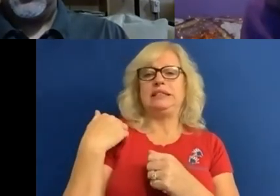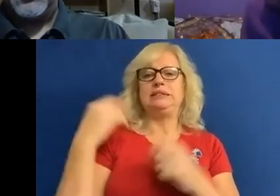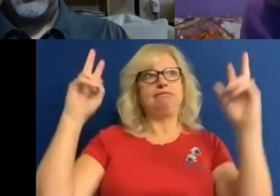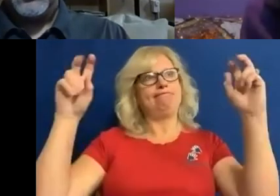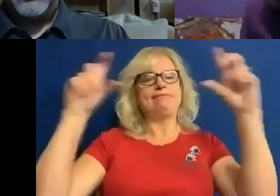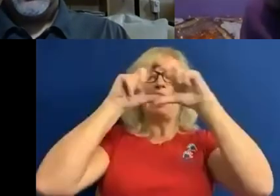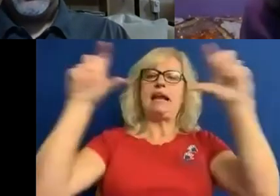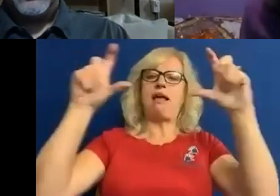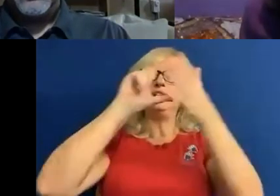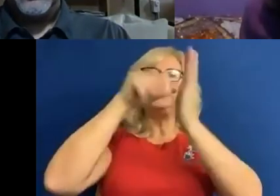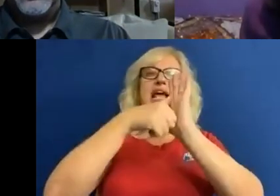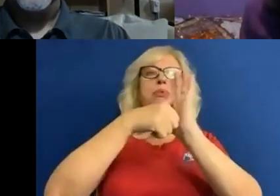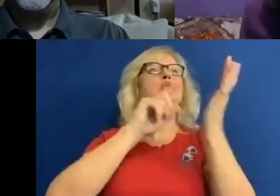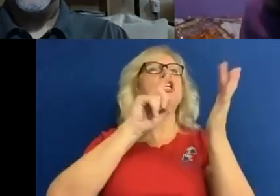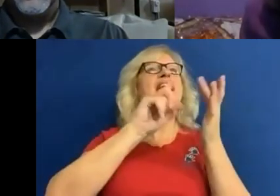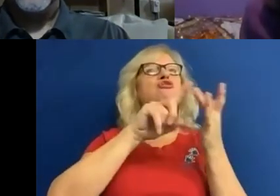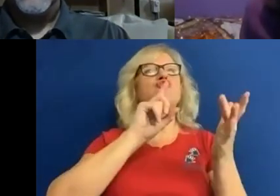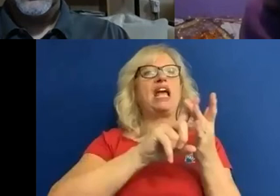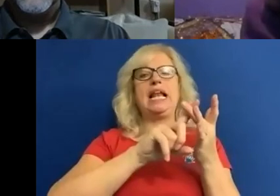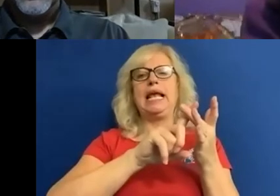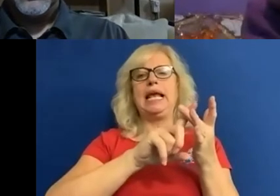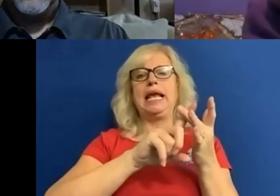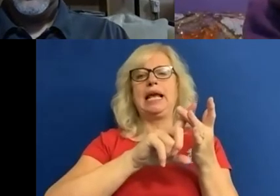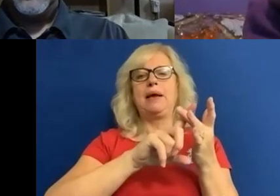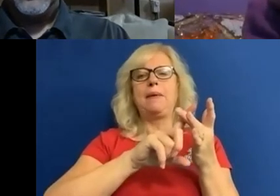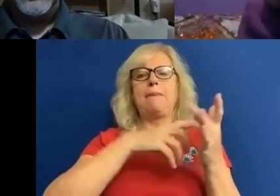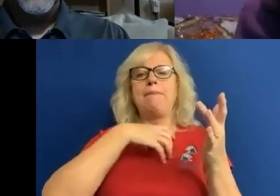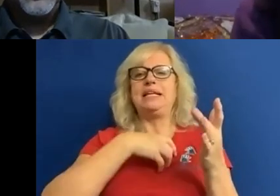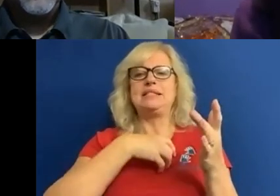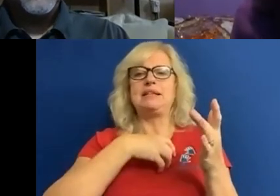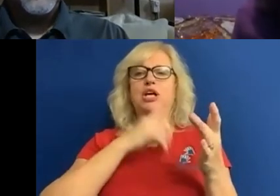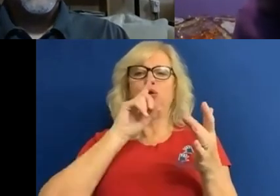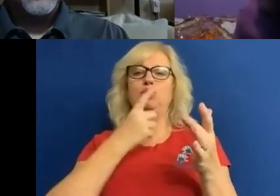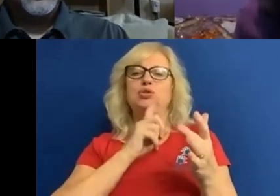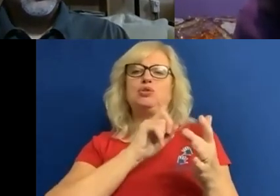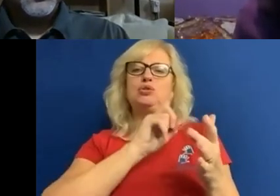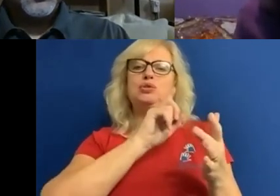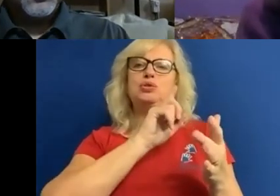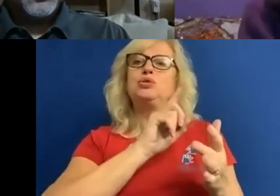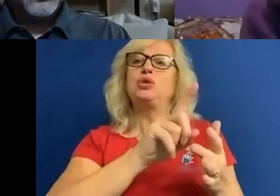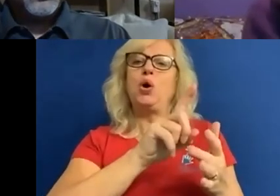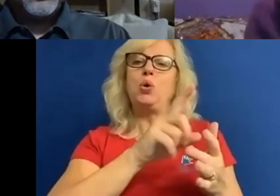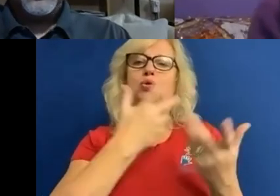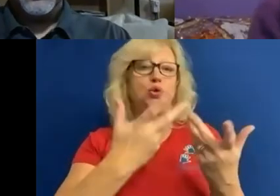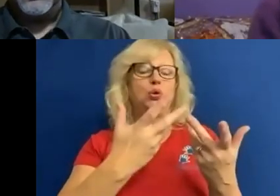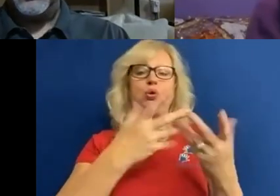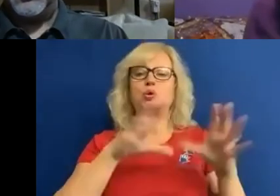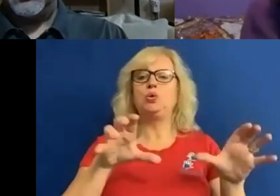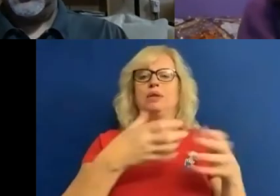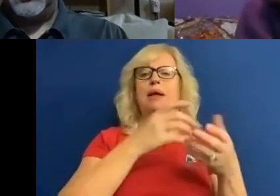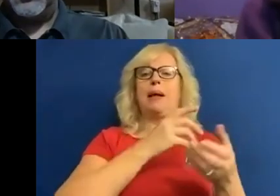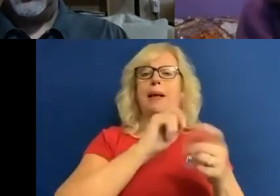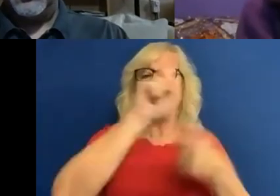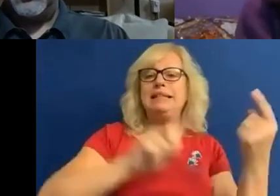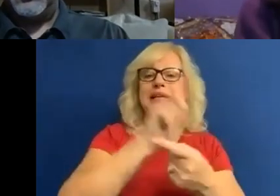the disabled Israeli minister that wasn't able to attend COP26 because of a lack of wheelchair access is disturbingly indicative